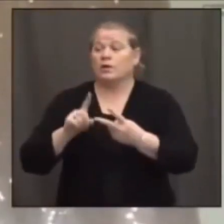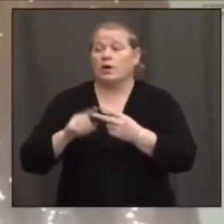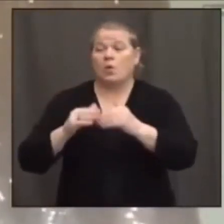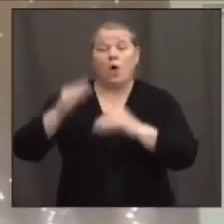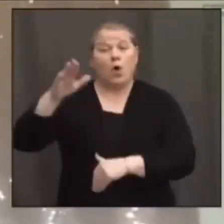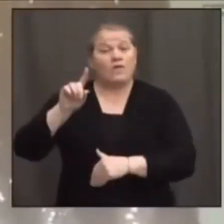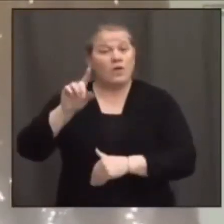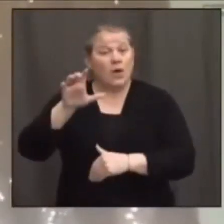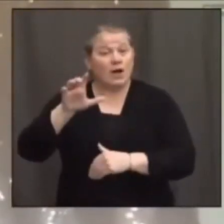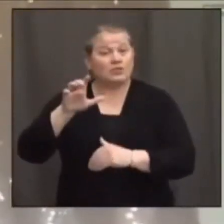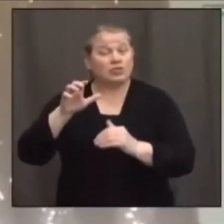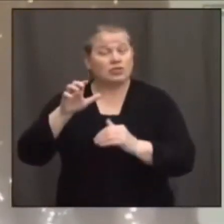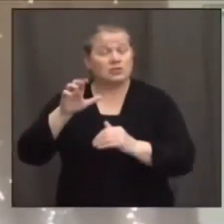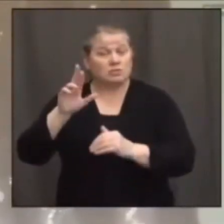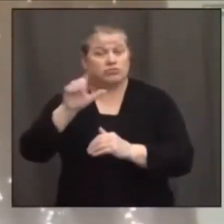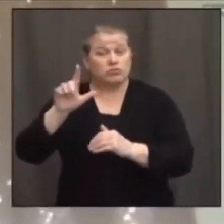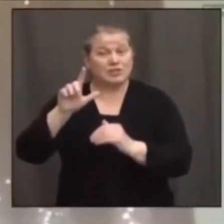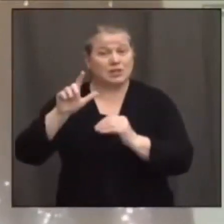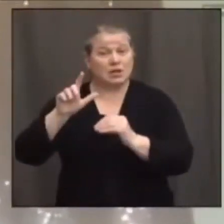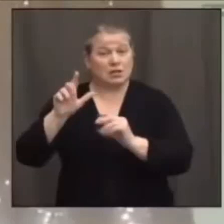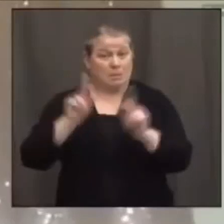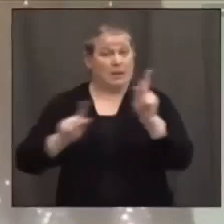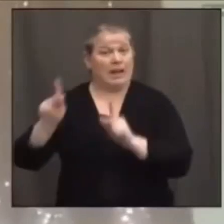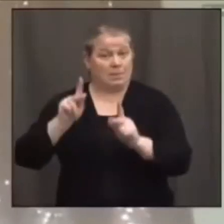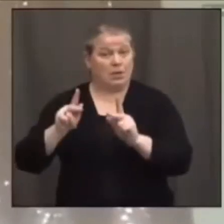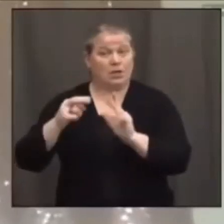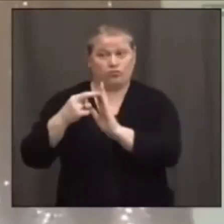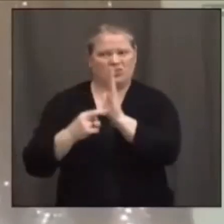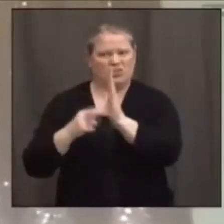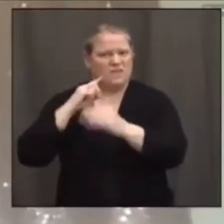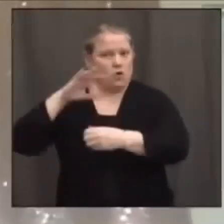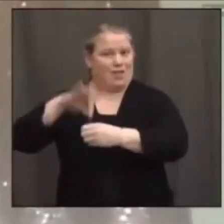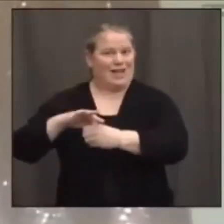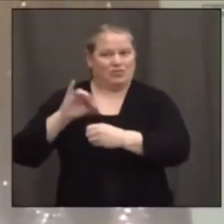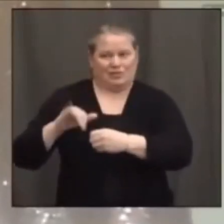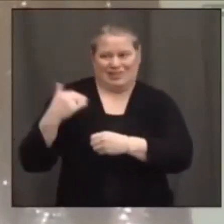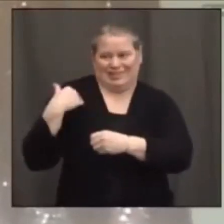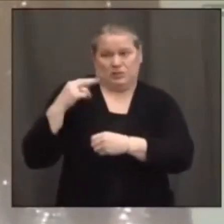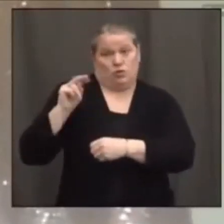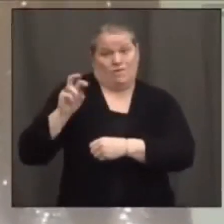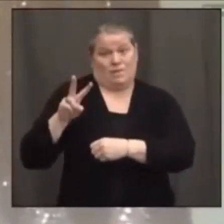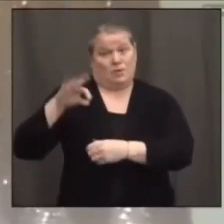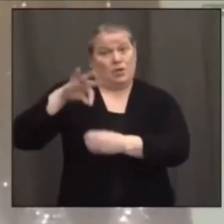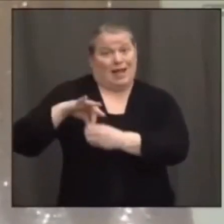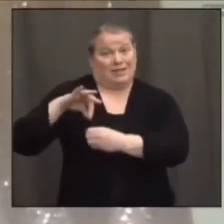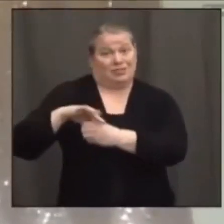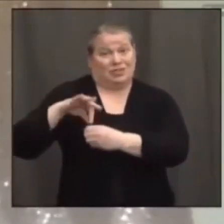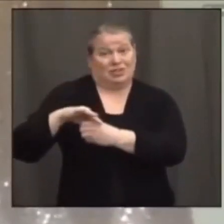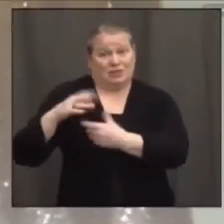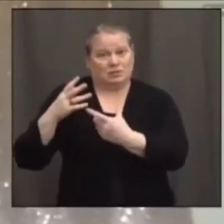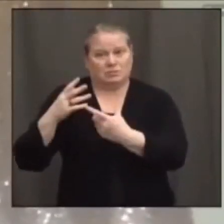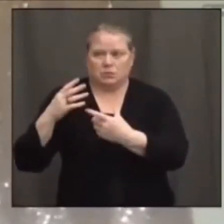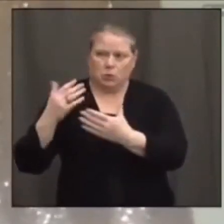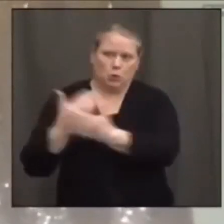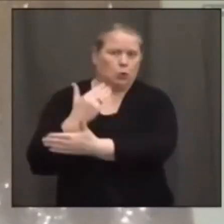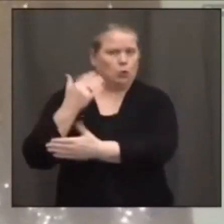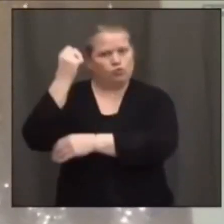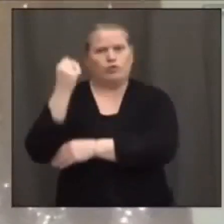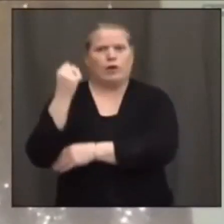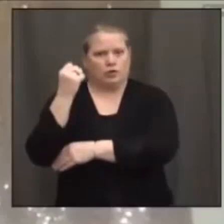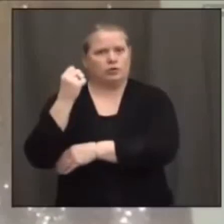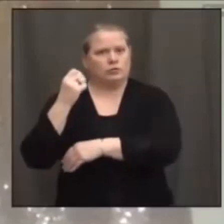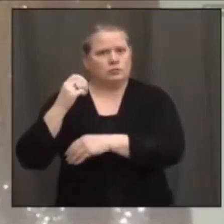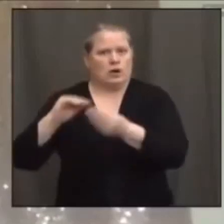to vote in that record-breaking in terms of turnout election that we just completed this past November. Kurt mentioned